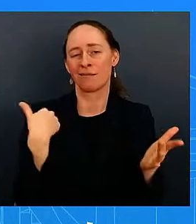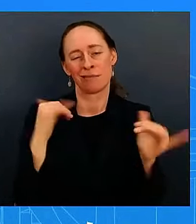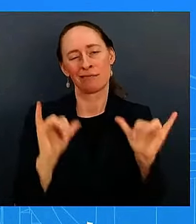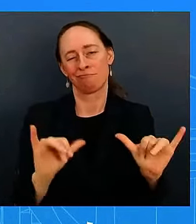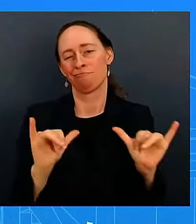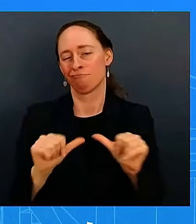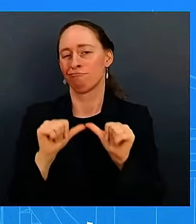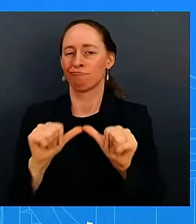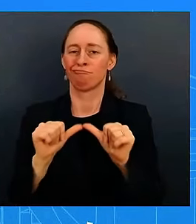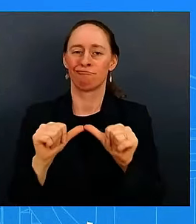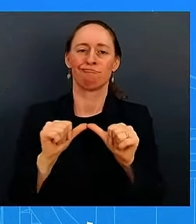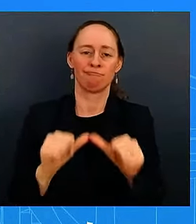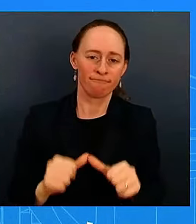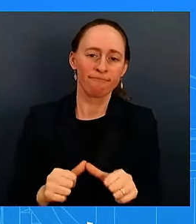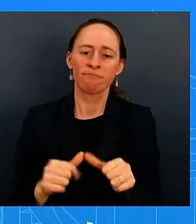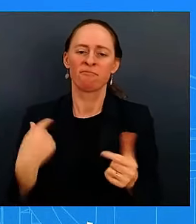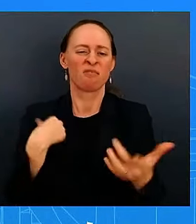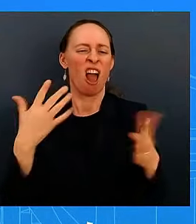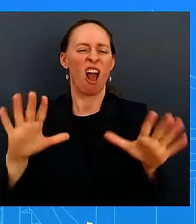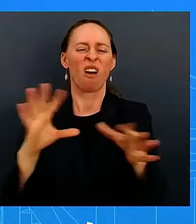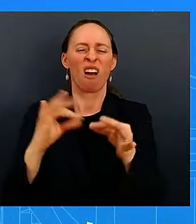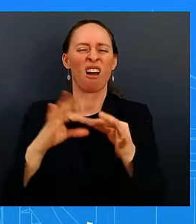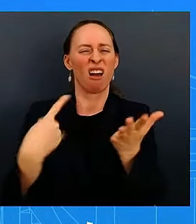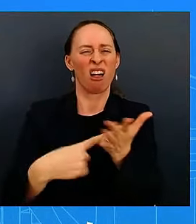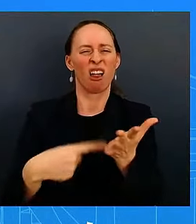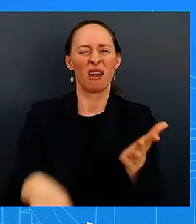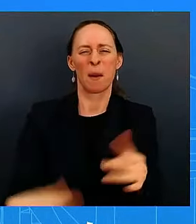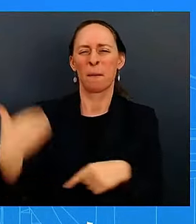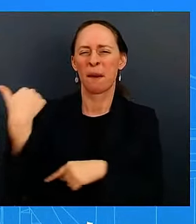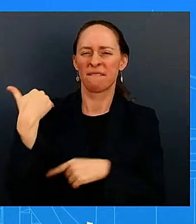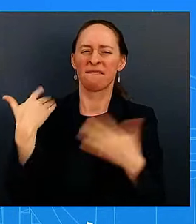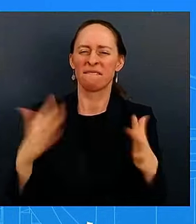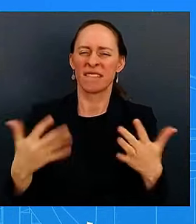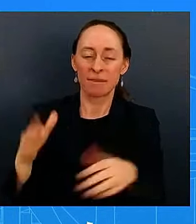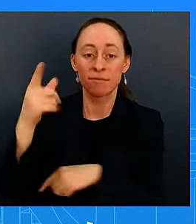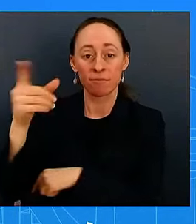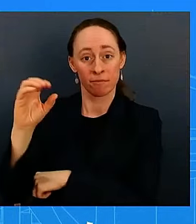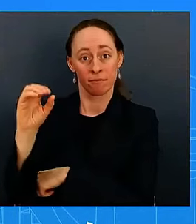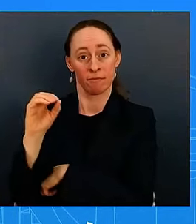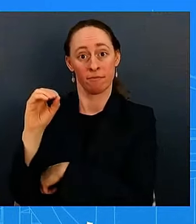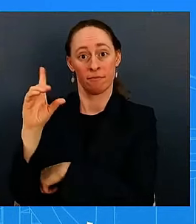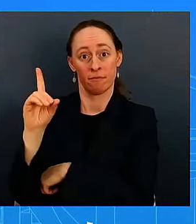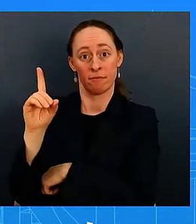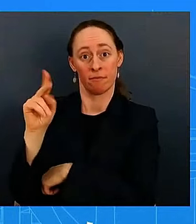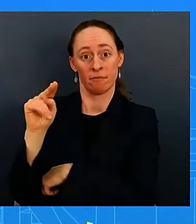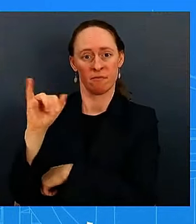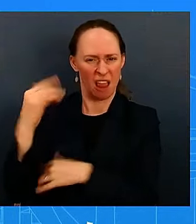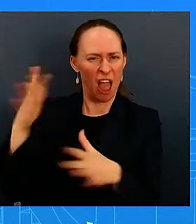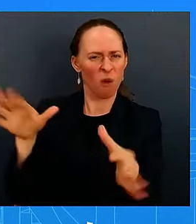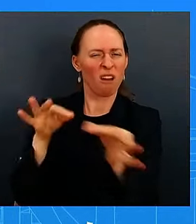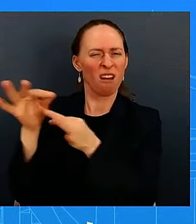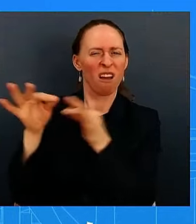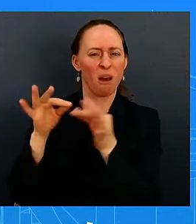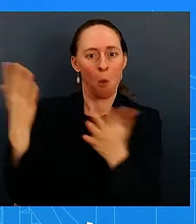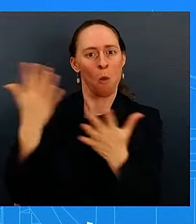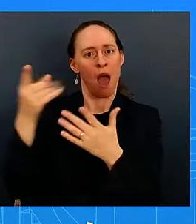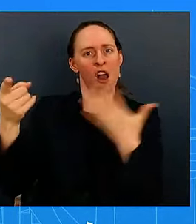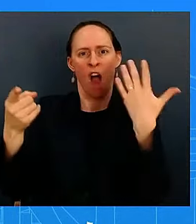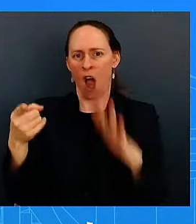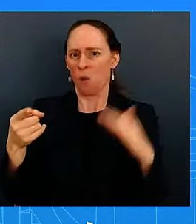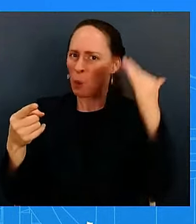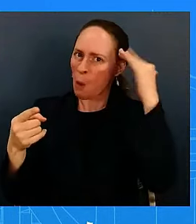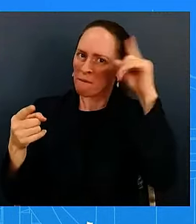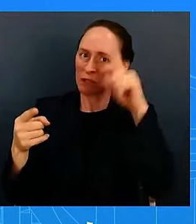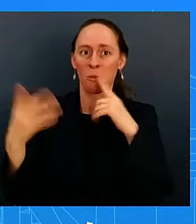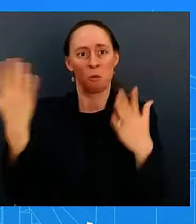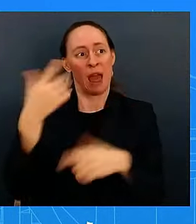here uh the odni has shared uh with the american people what we know about the foreign influence including by making uh public the